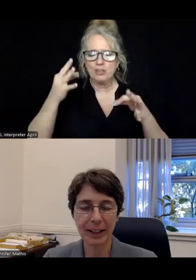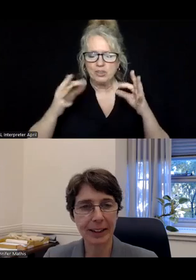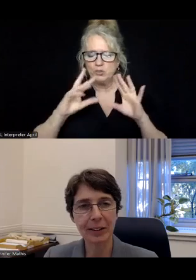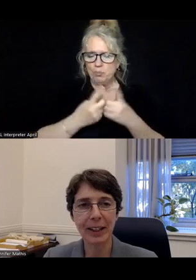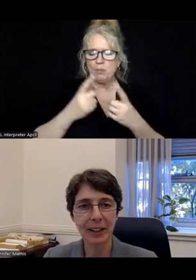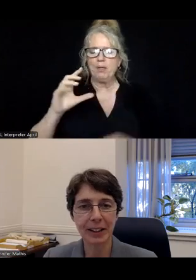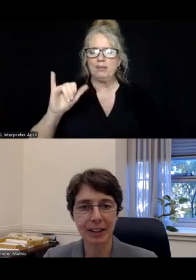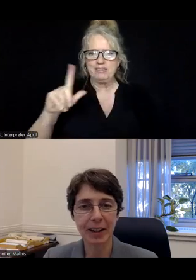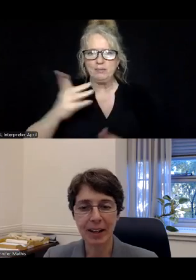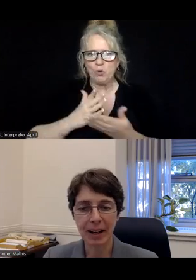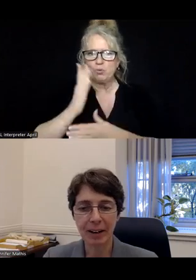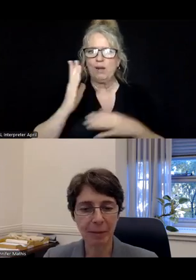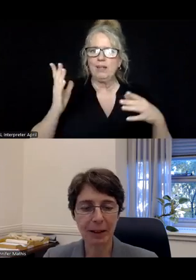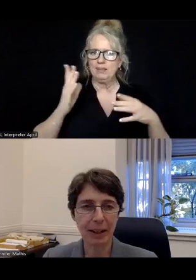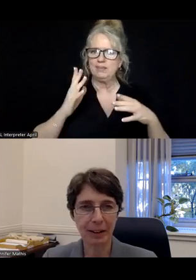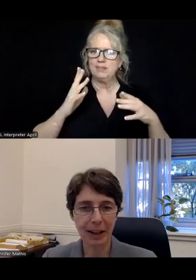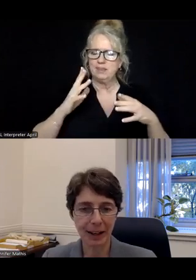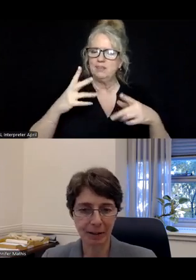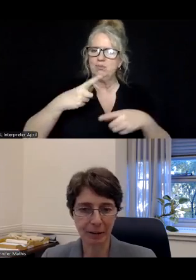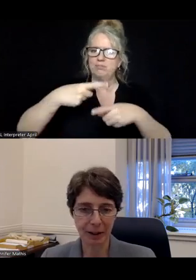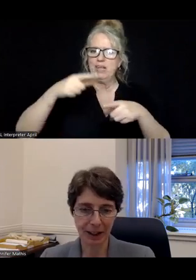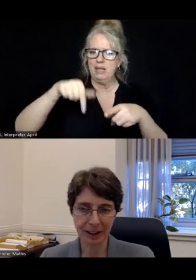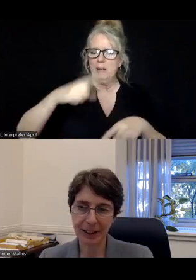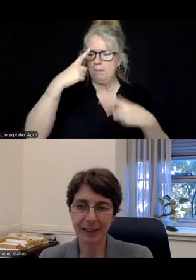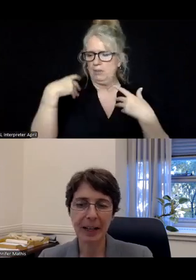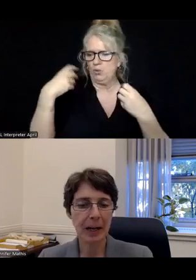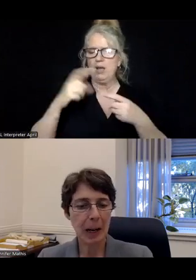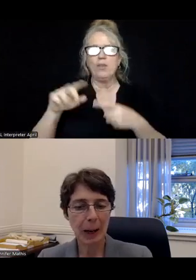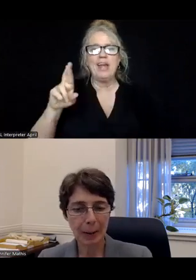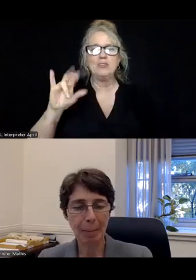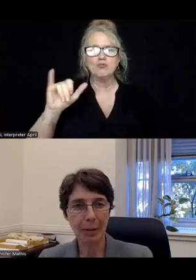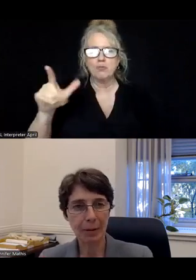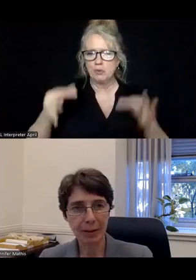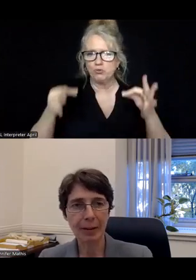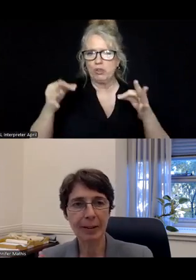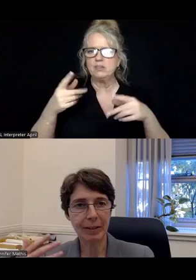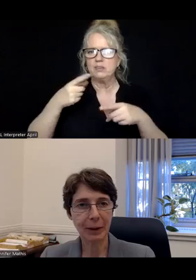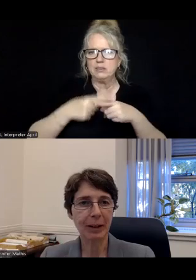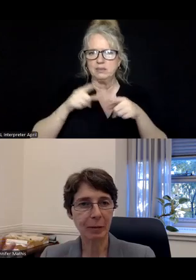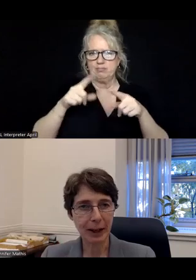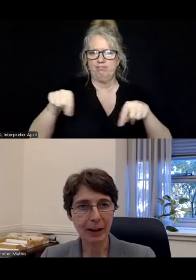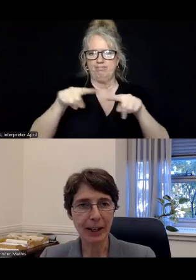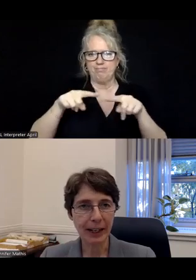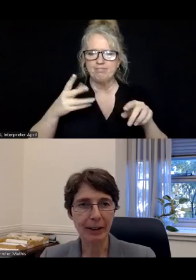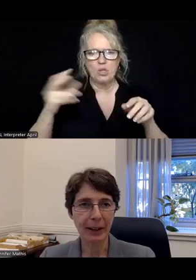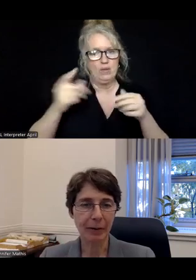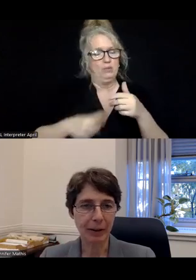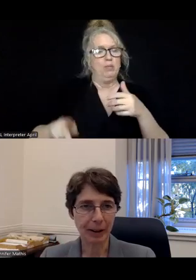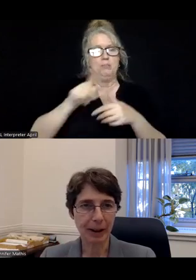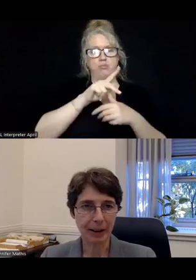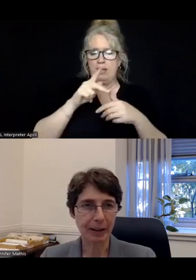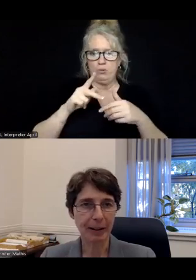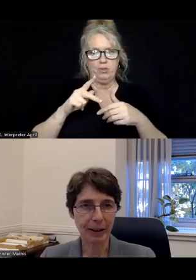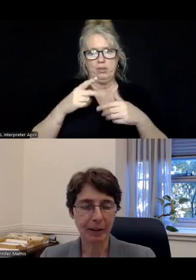work at the intersection of mental health and criminal justice. This has been a priority area